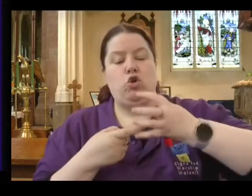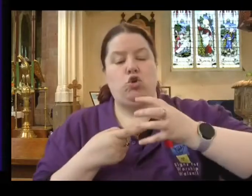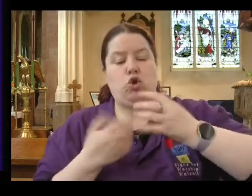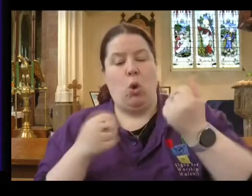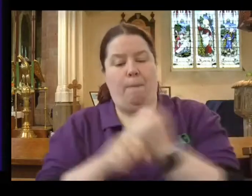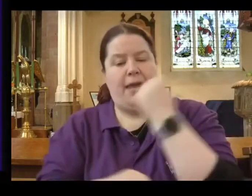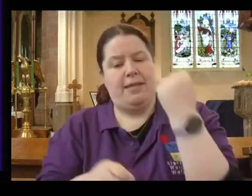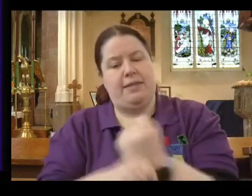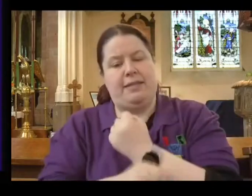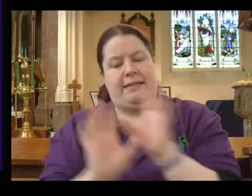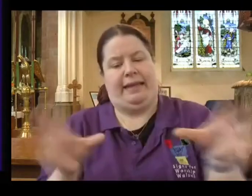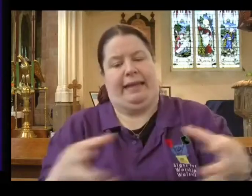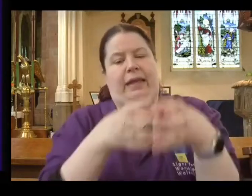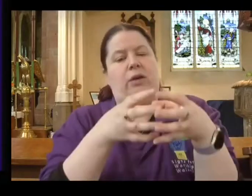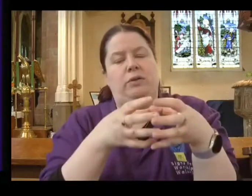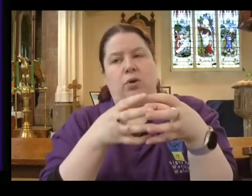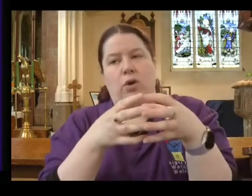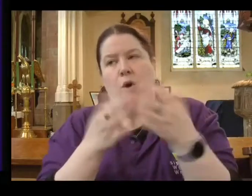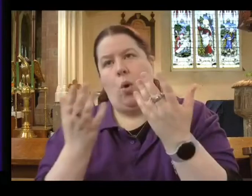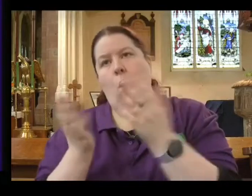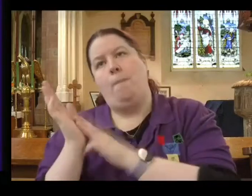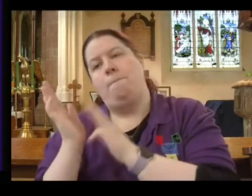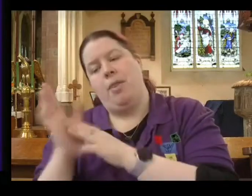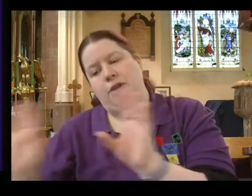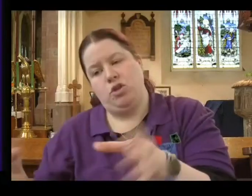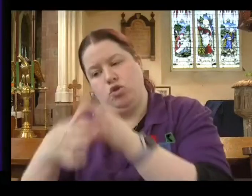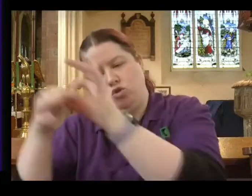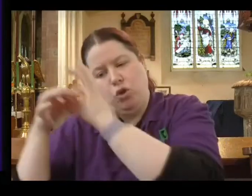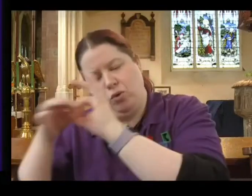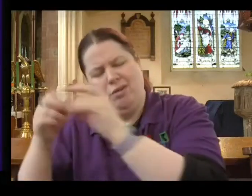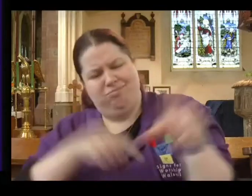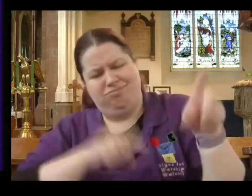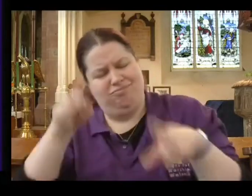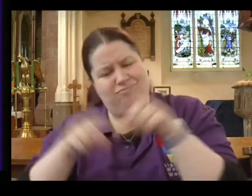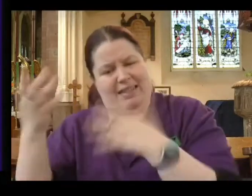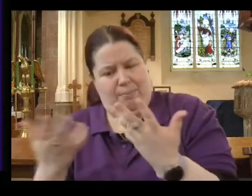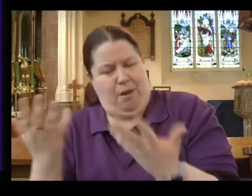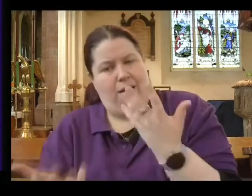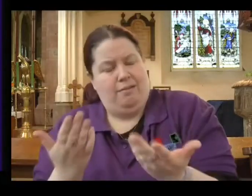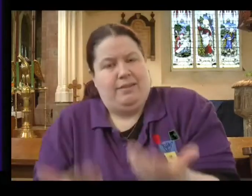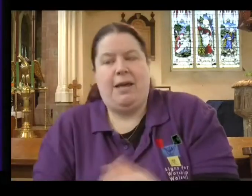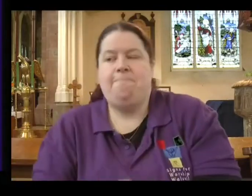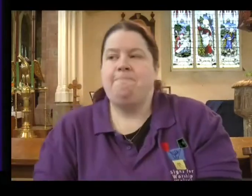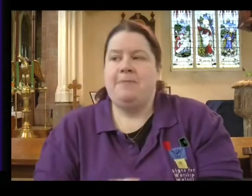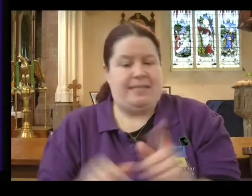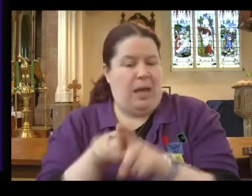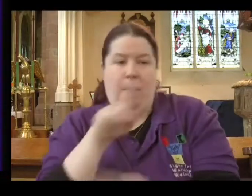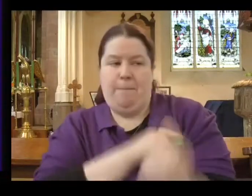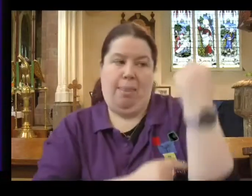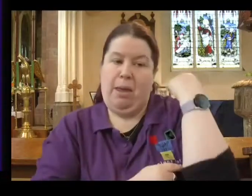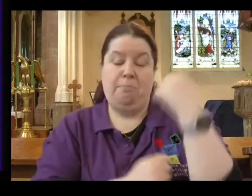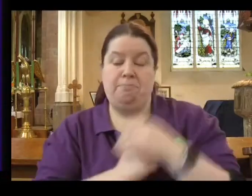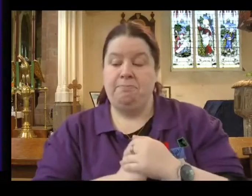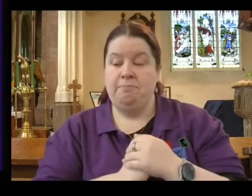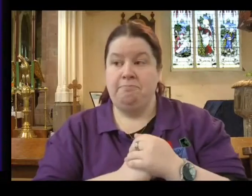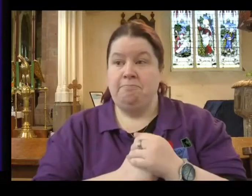Union or the Steel Workers Union or the Mother's Union or whatever. You know, you get the idea. Actually, do you know, I found out yesterday that you can still